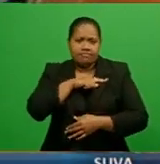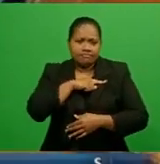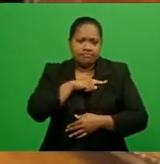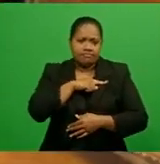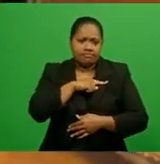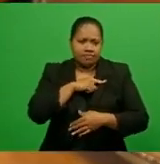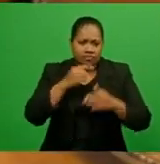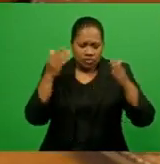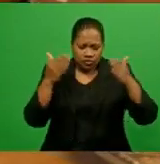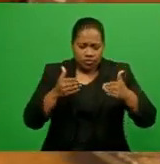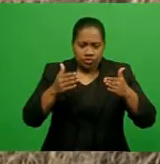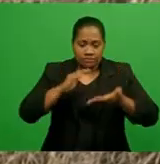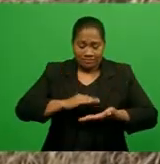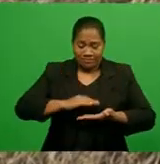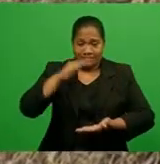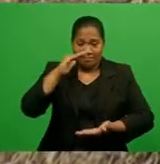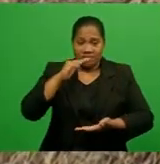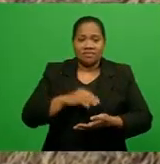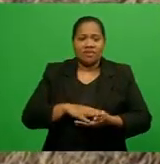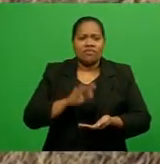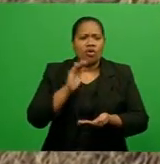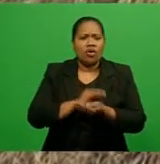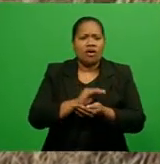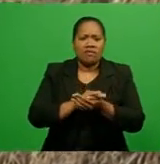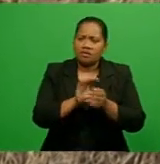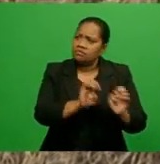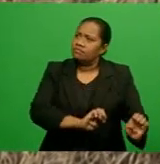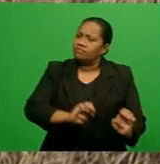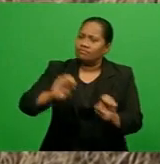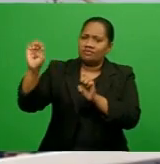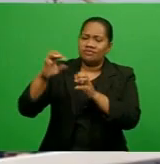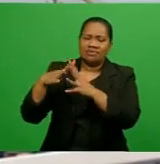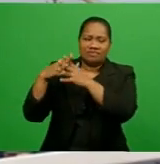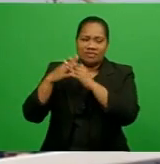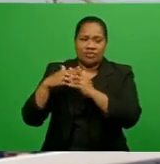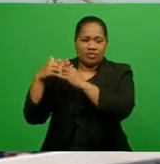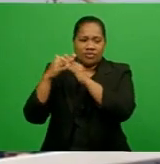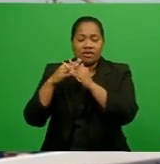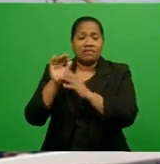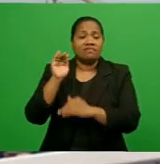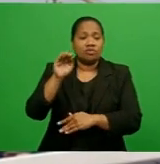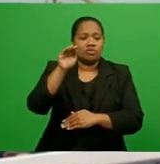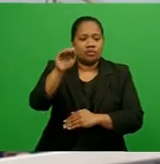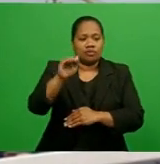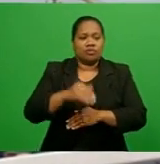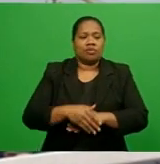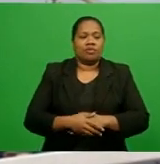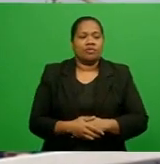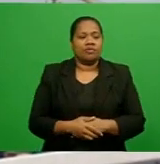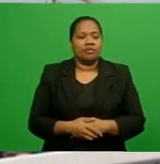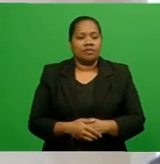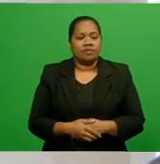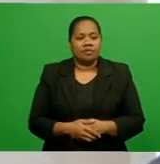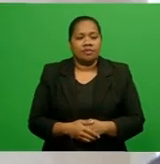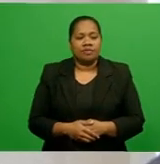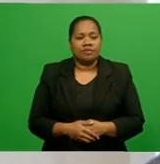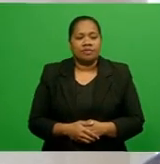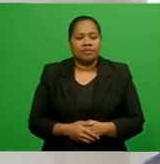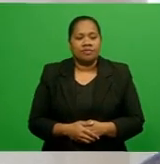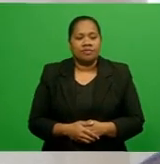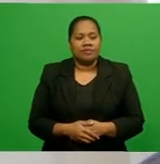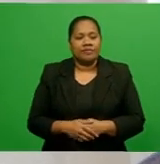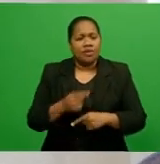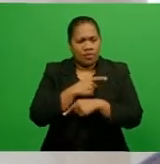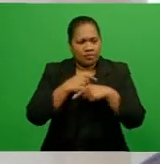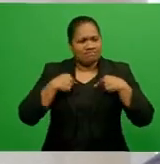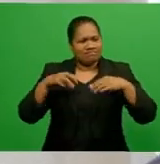% increase of kava export to the U.S. market in the near future. We are receiving a lot of inquiries. We are receiving a